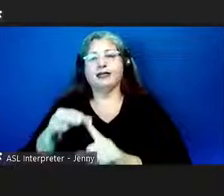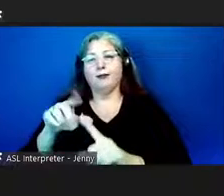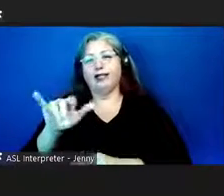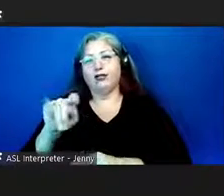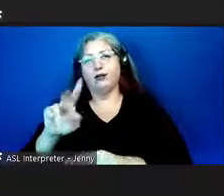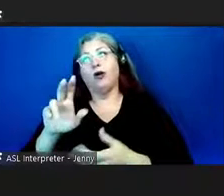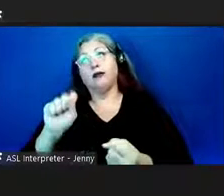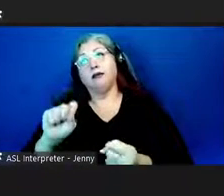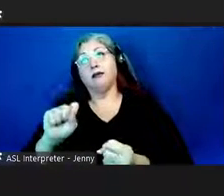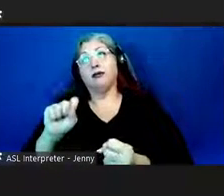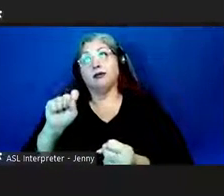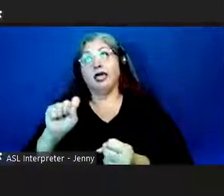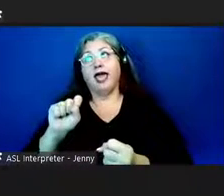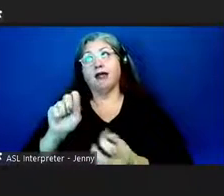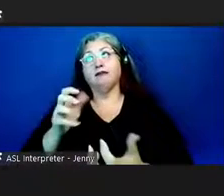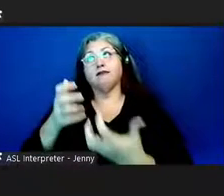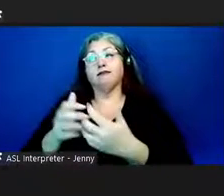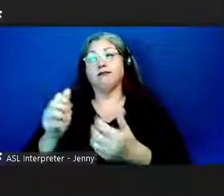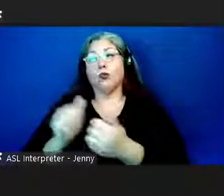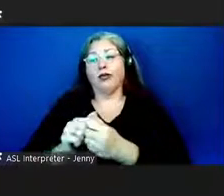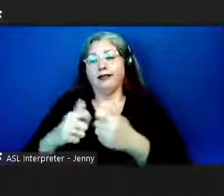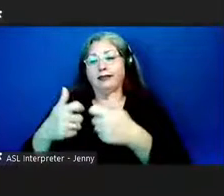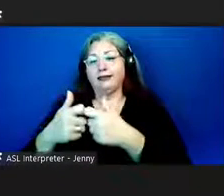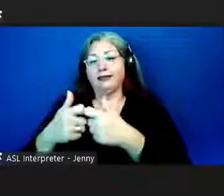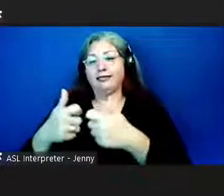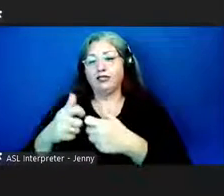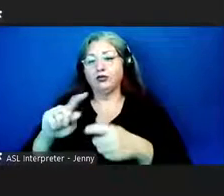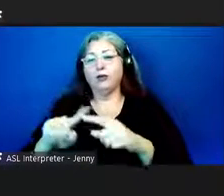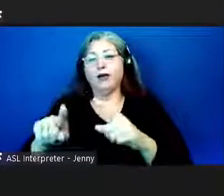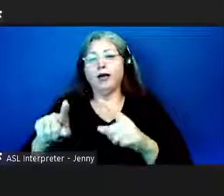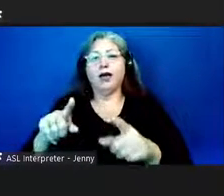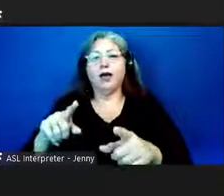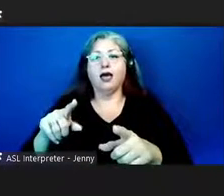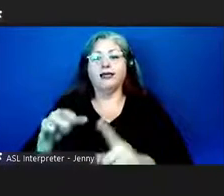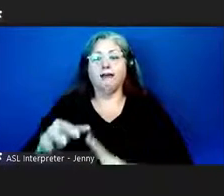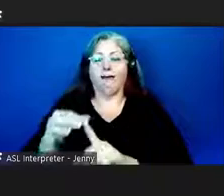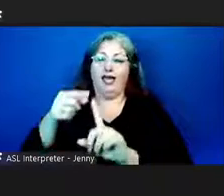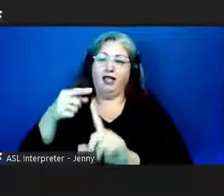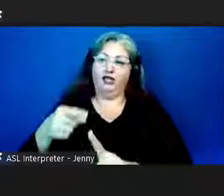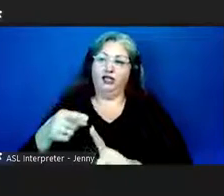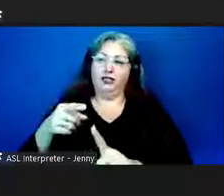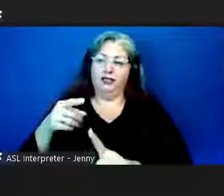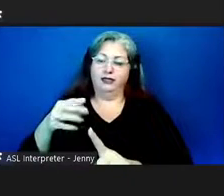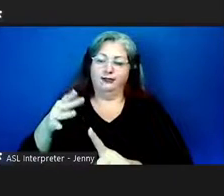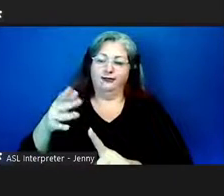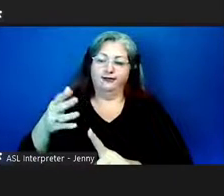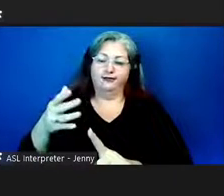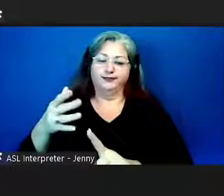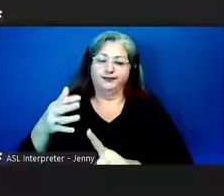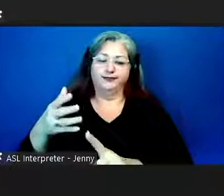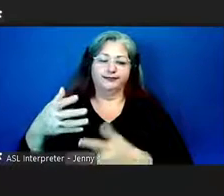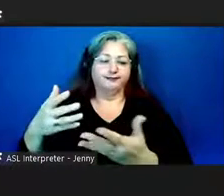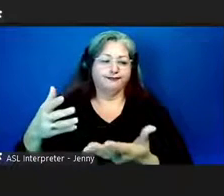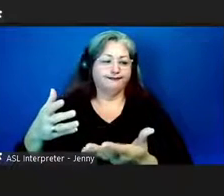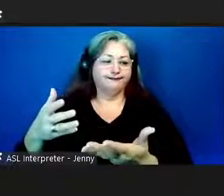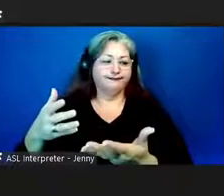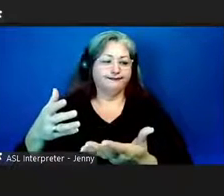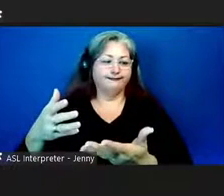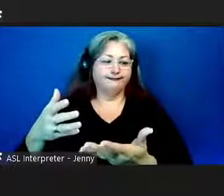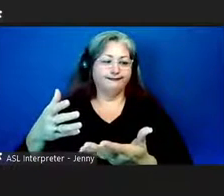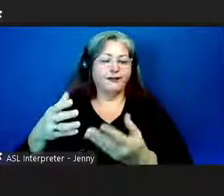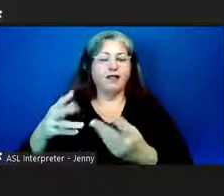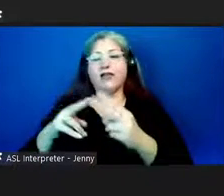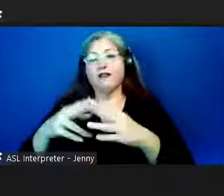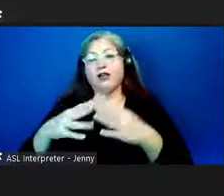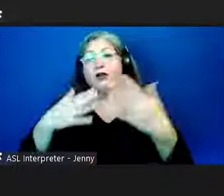especially i'm um uh you know thankful